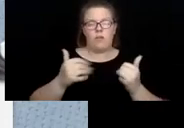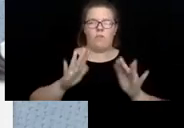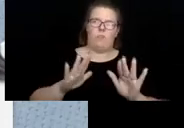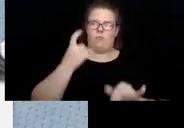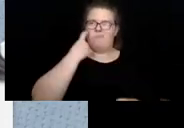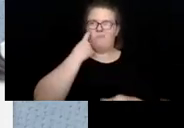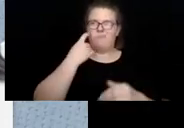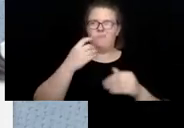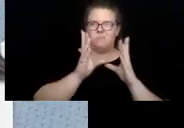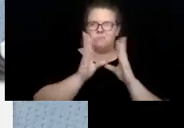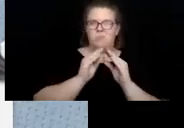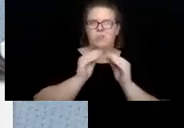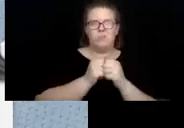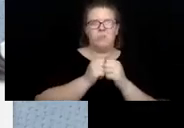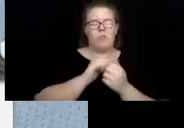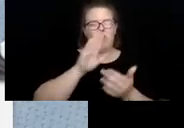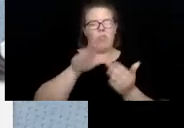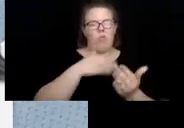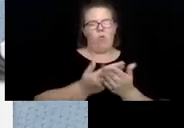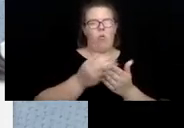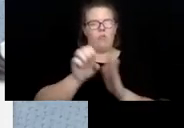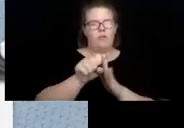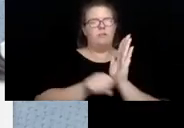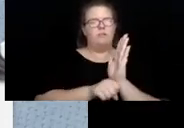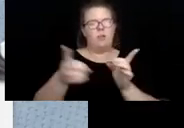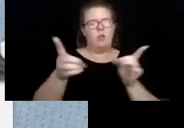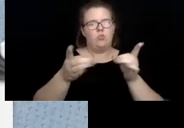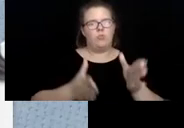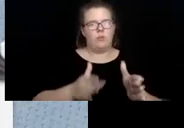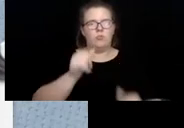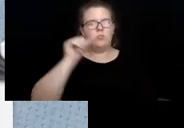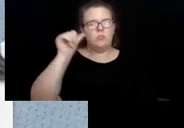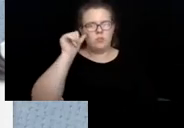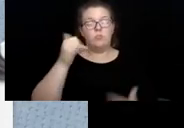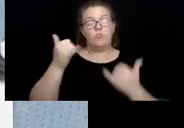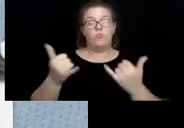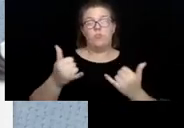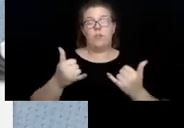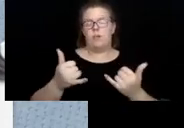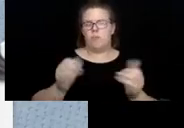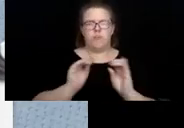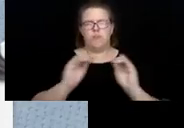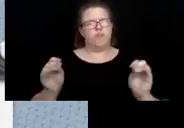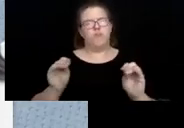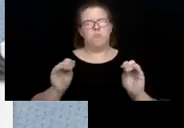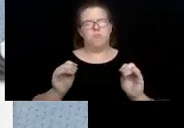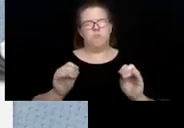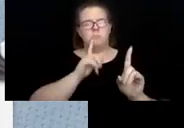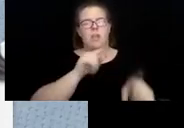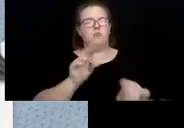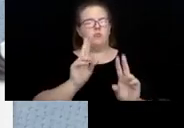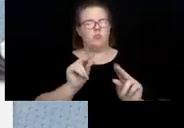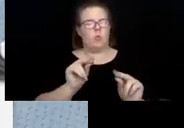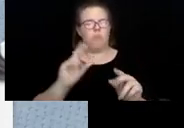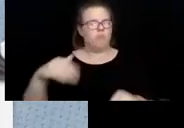meeting with all of the state directors yesterday. And right now, no, the answer to that would be no,